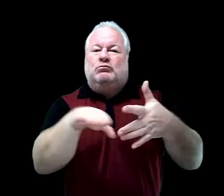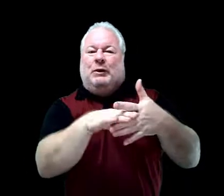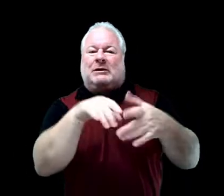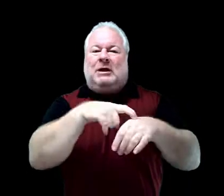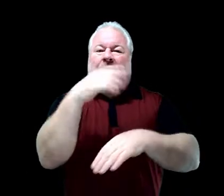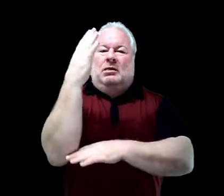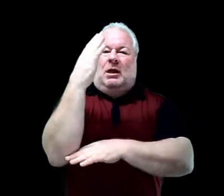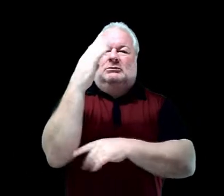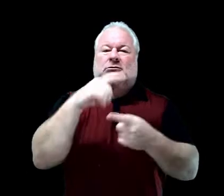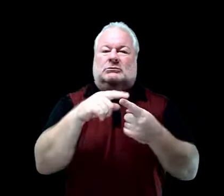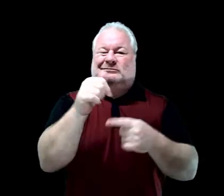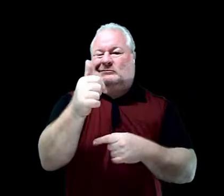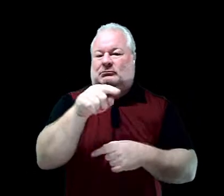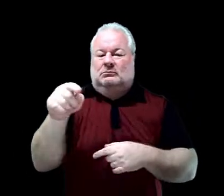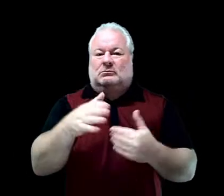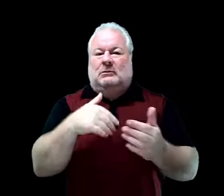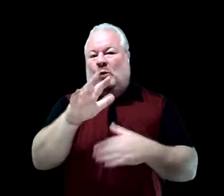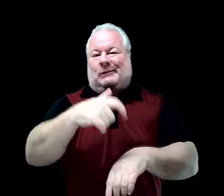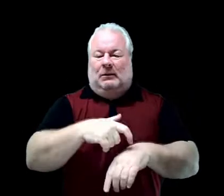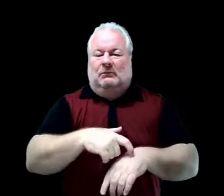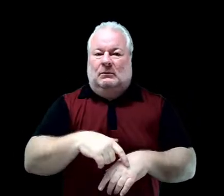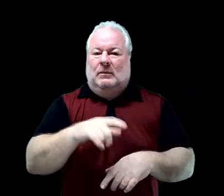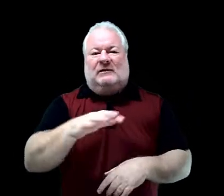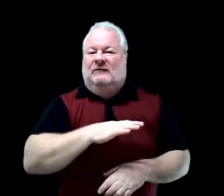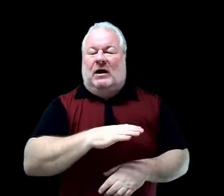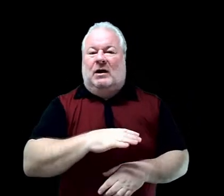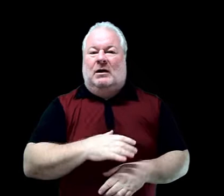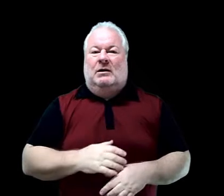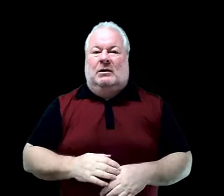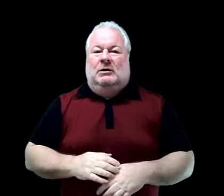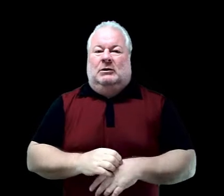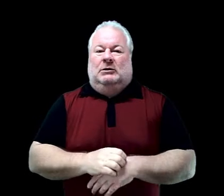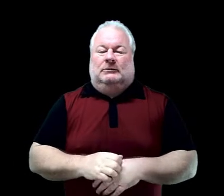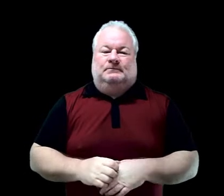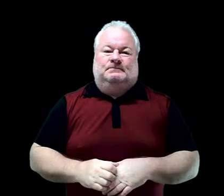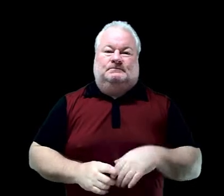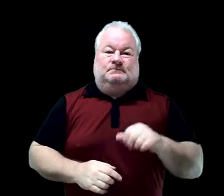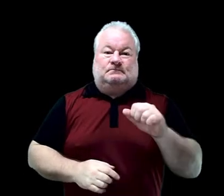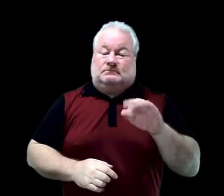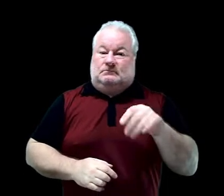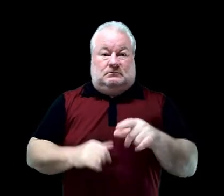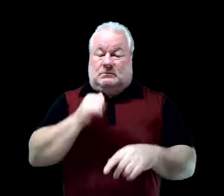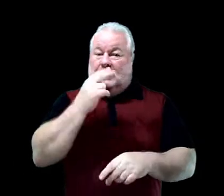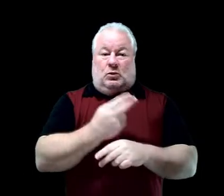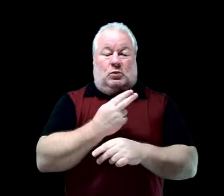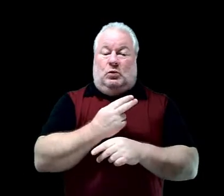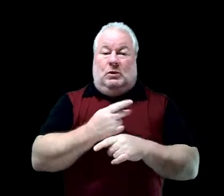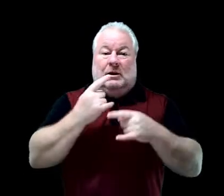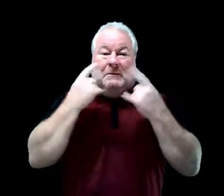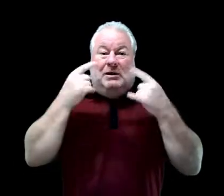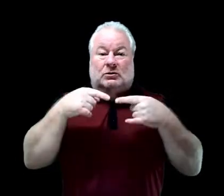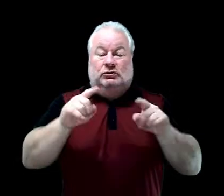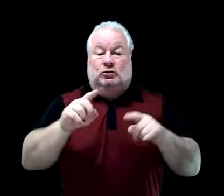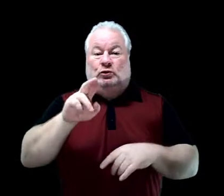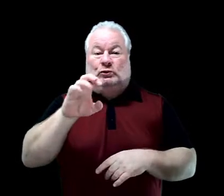if you ever want to wear your mask outside, that's perfectly okay as well. If you are not wearing your